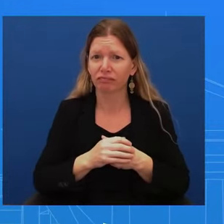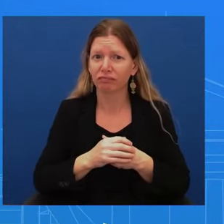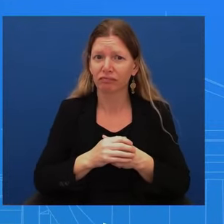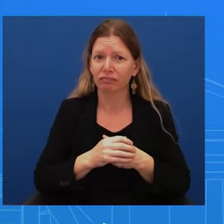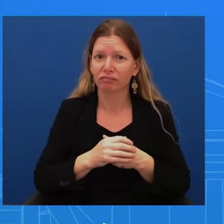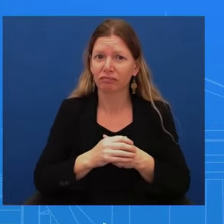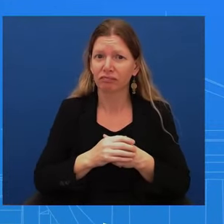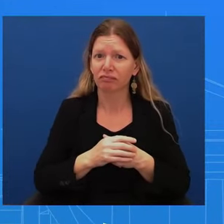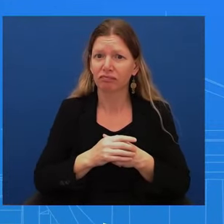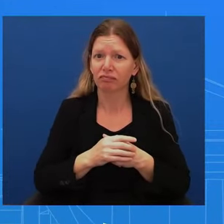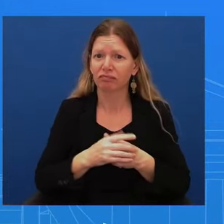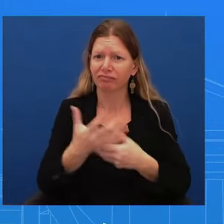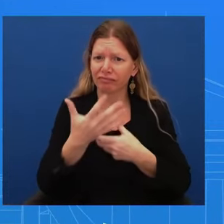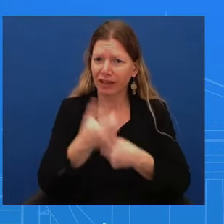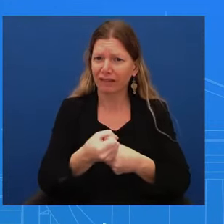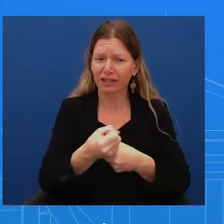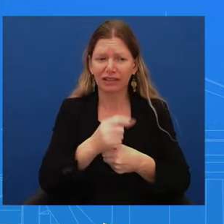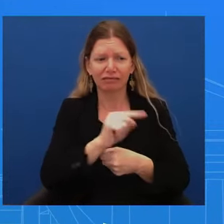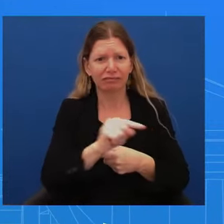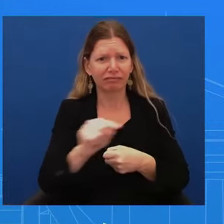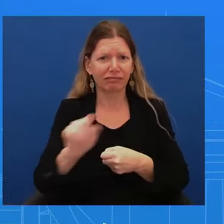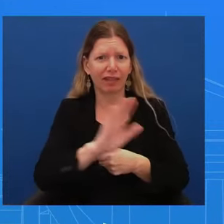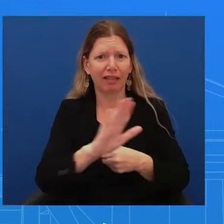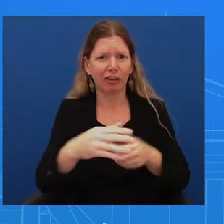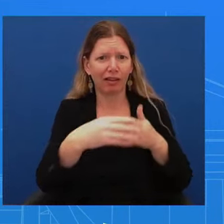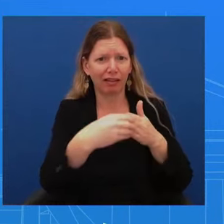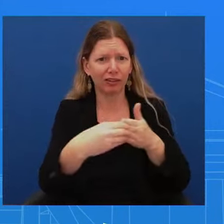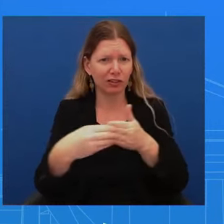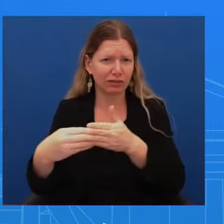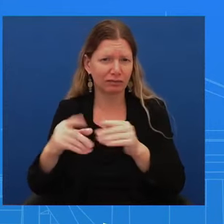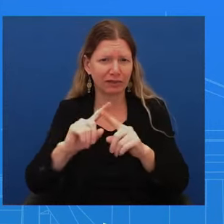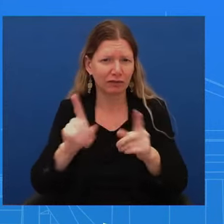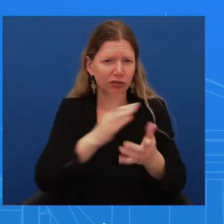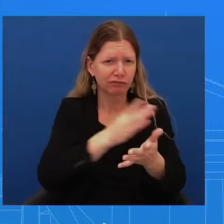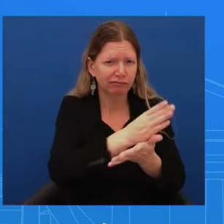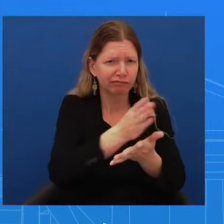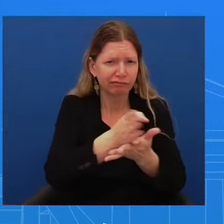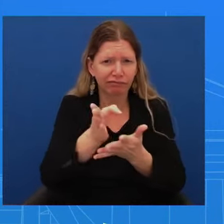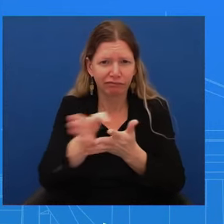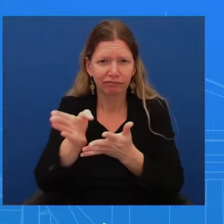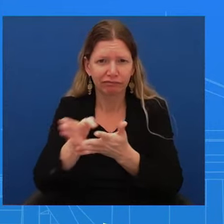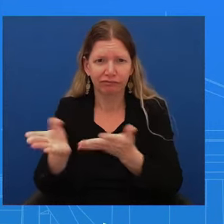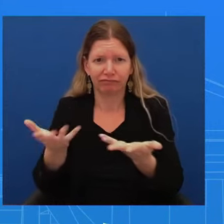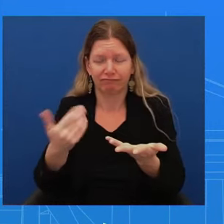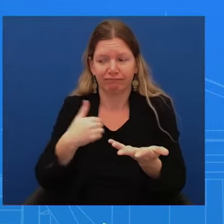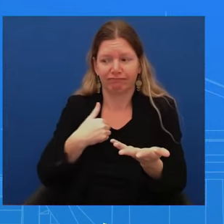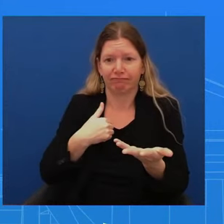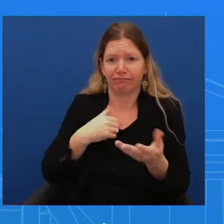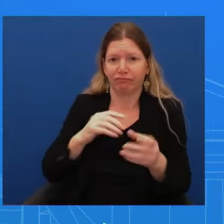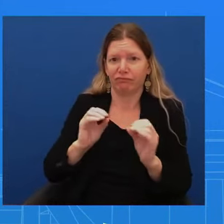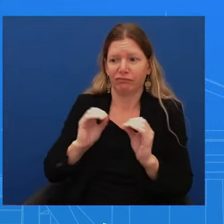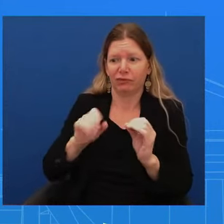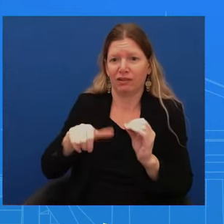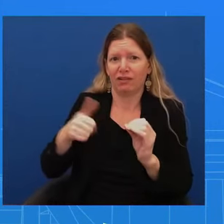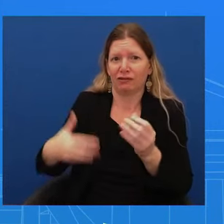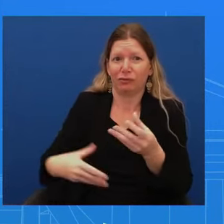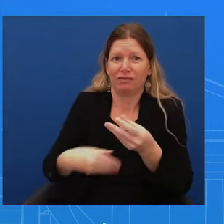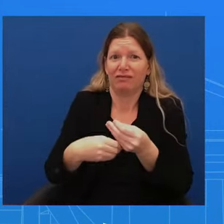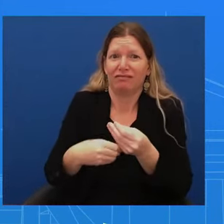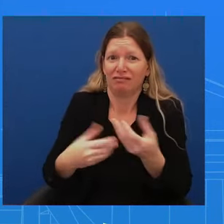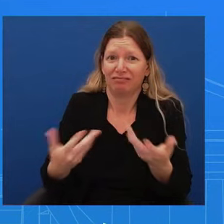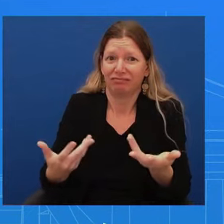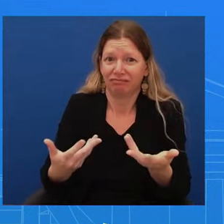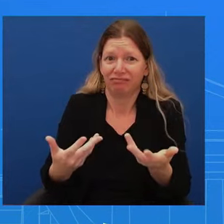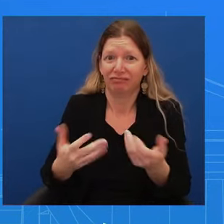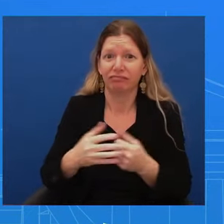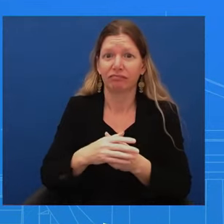on a regular basis. And I just don't have anything else to share. But, you know, the president, obviously this is his cabinet